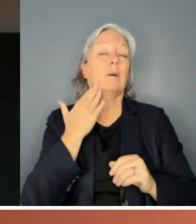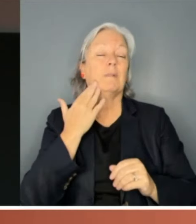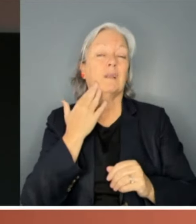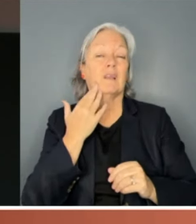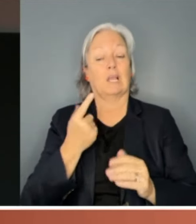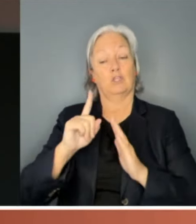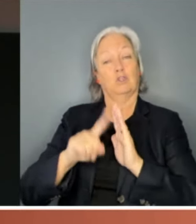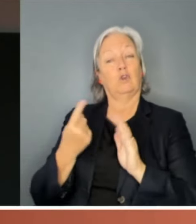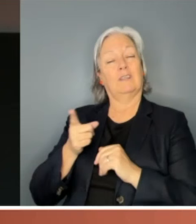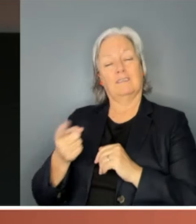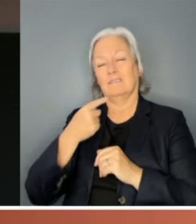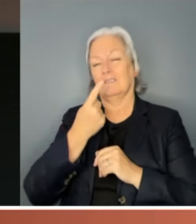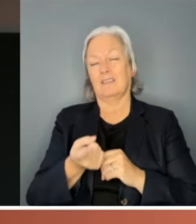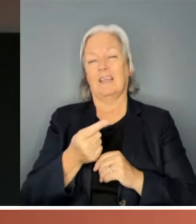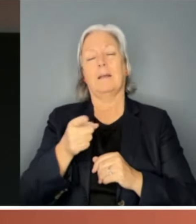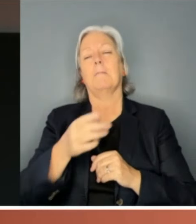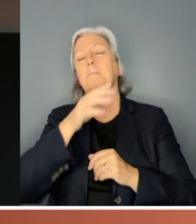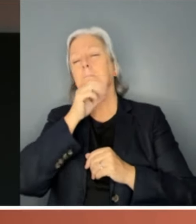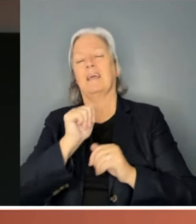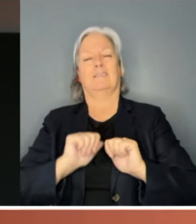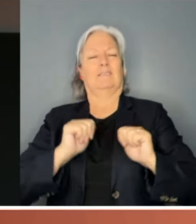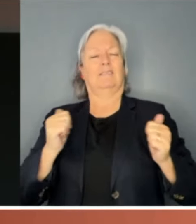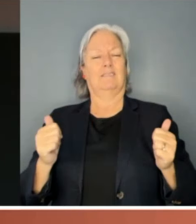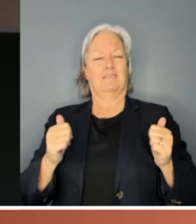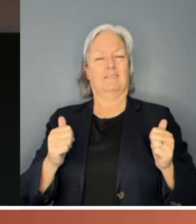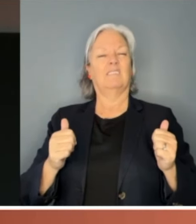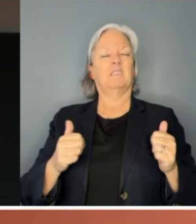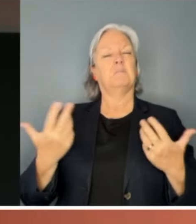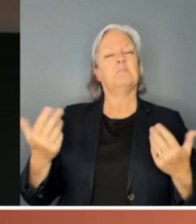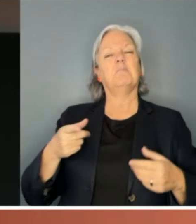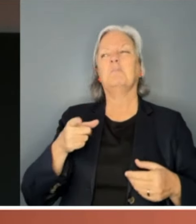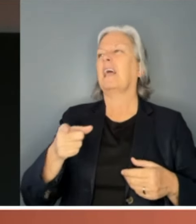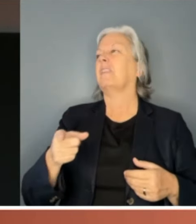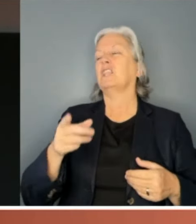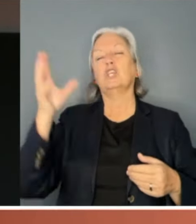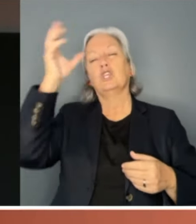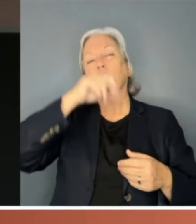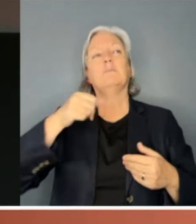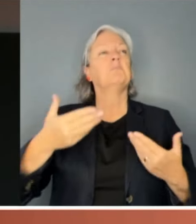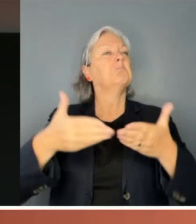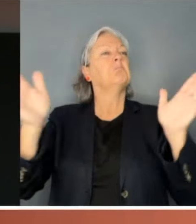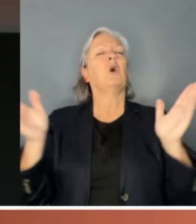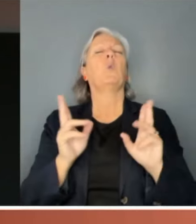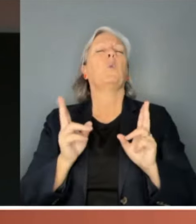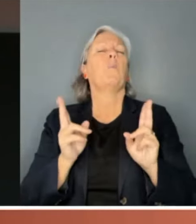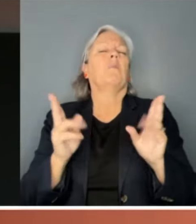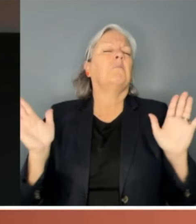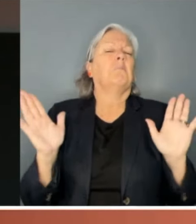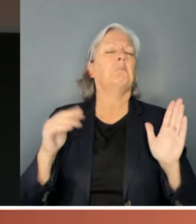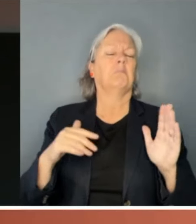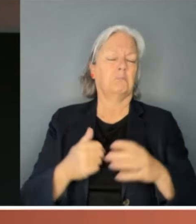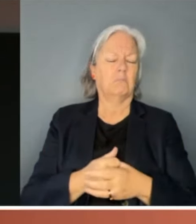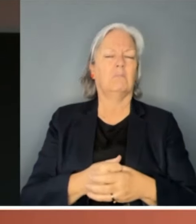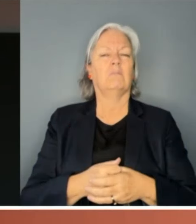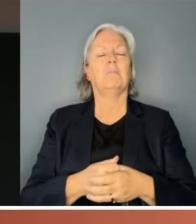masculinity is the unacknowledged and assumed universal, the norm in public life. So men are often